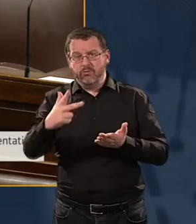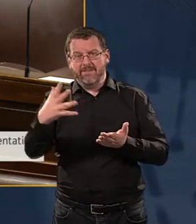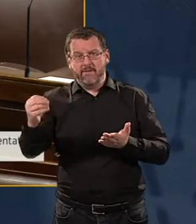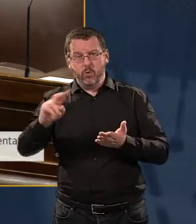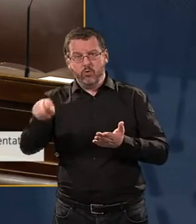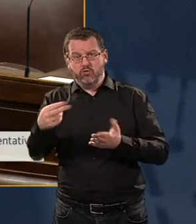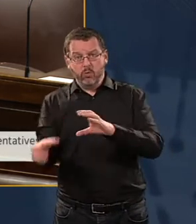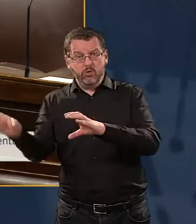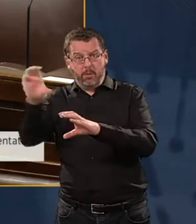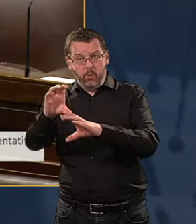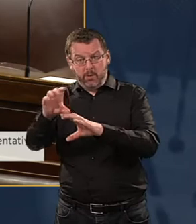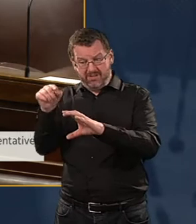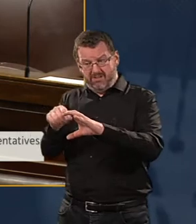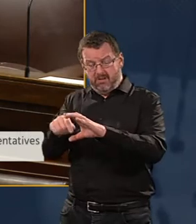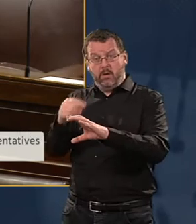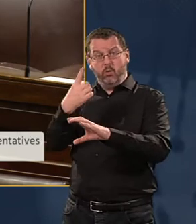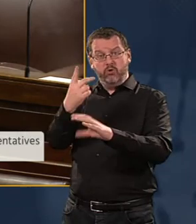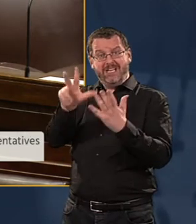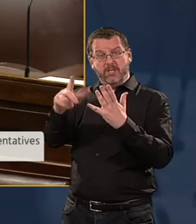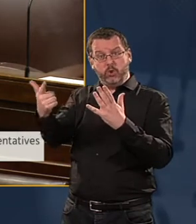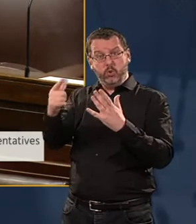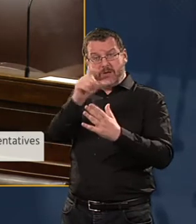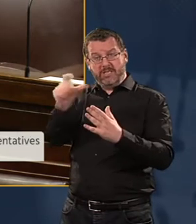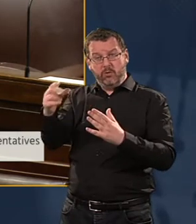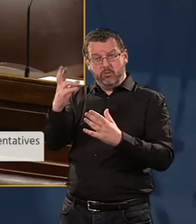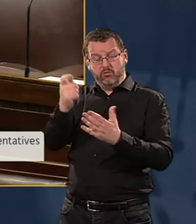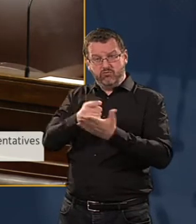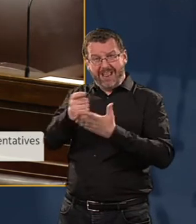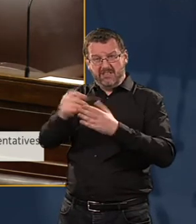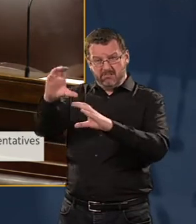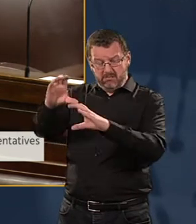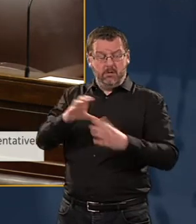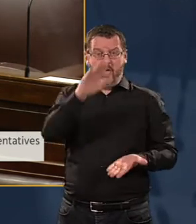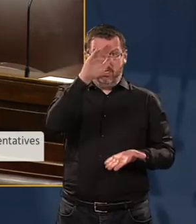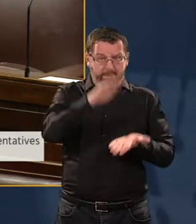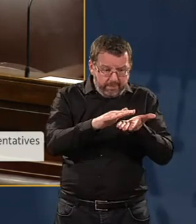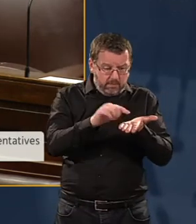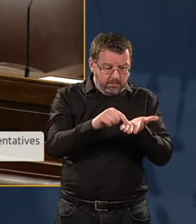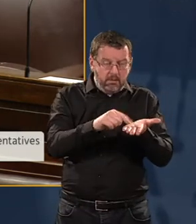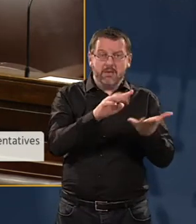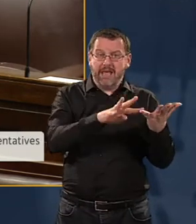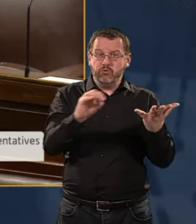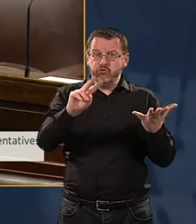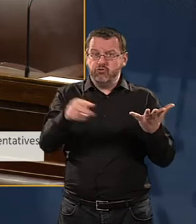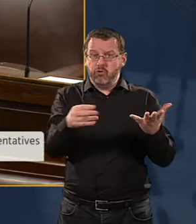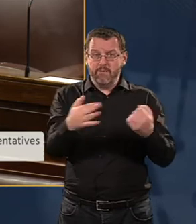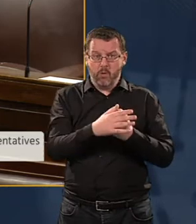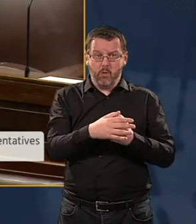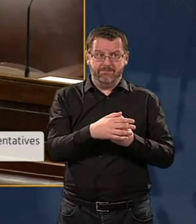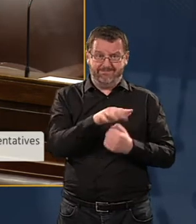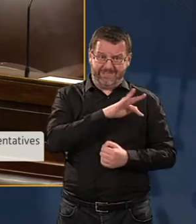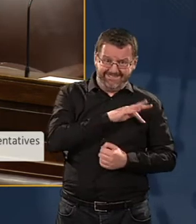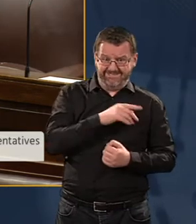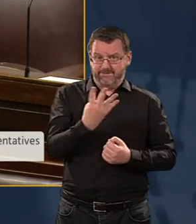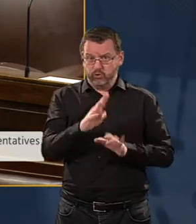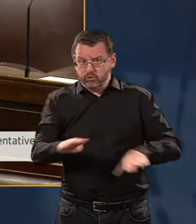top of 182 council rent, leaving her with €900 for her and her four children a month.